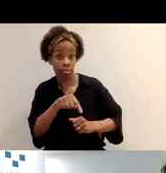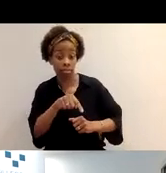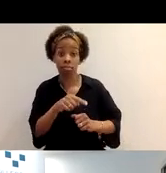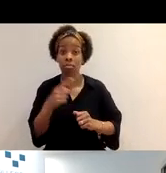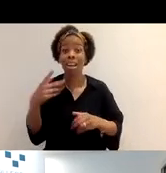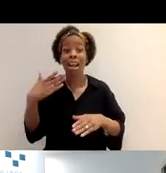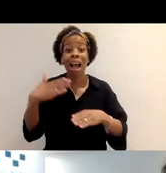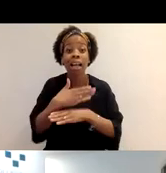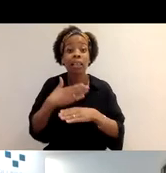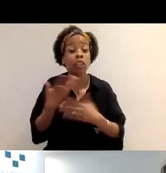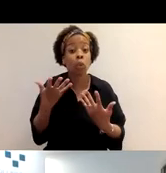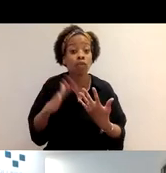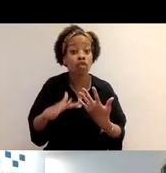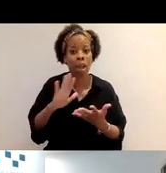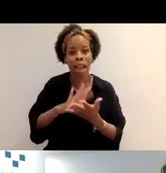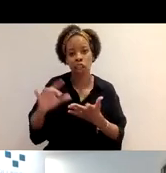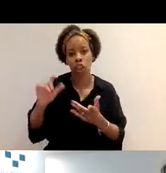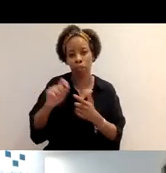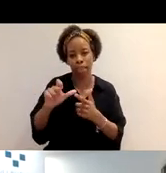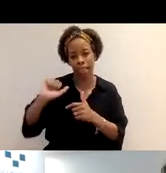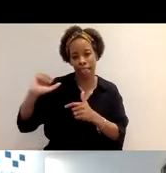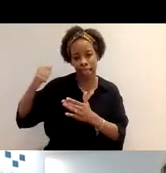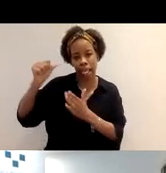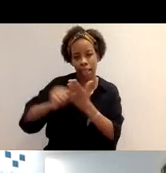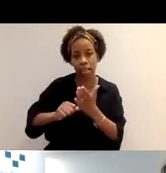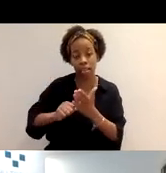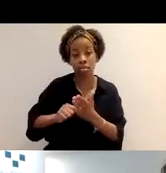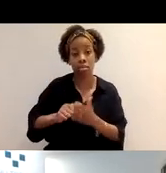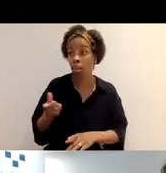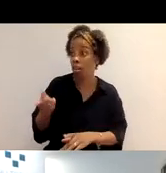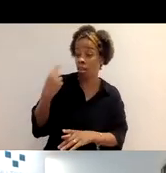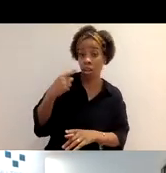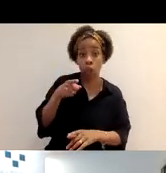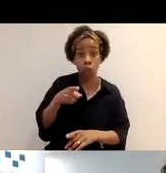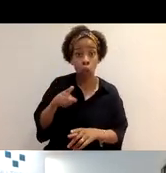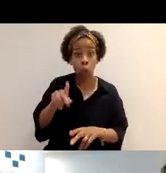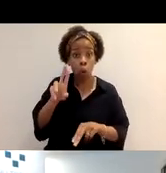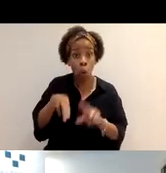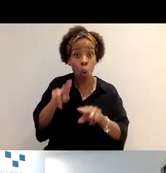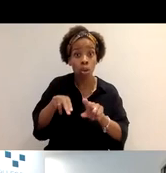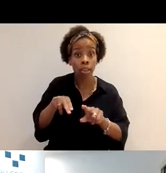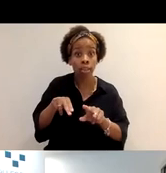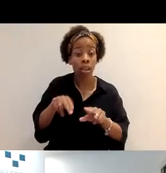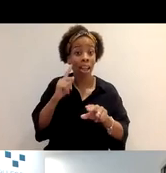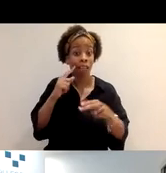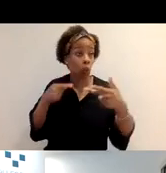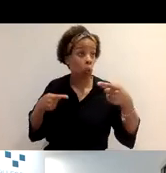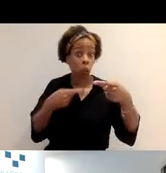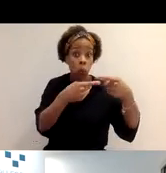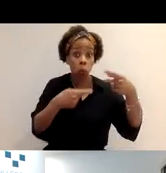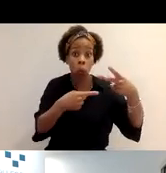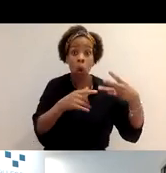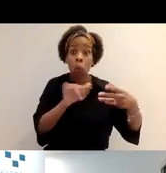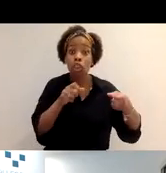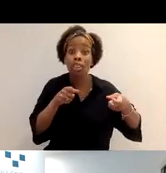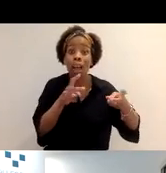types. So again, if you are called to order and you've added types to each of your activities, that will just help you to